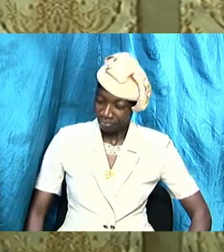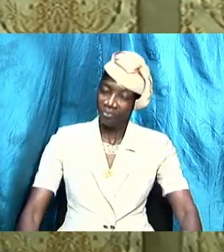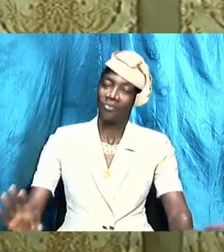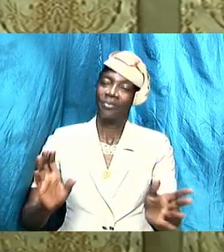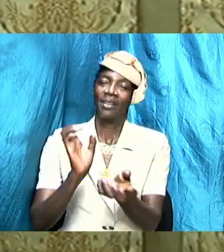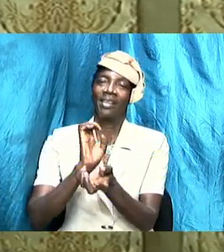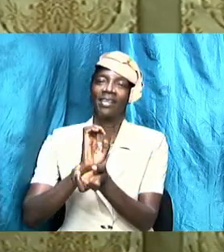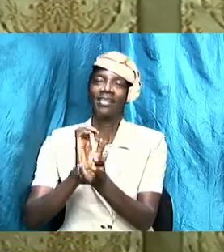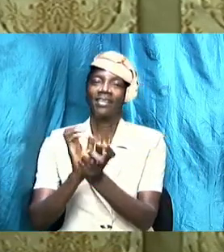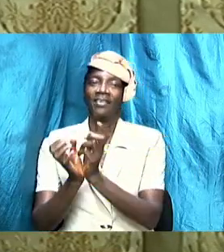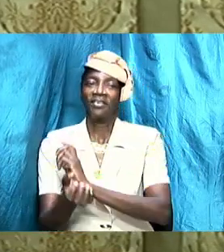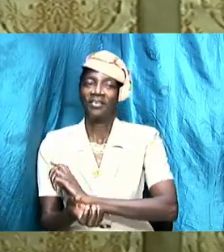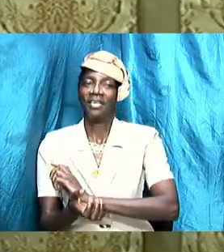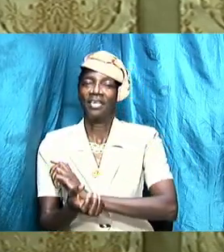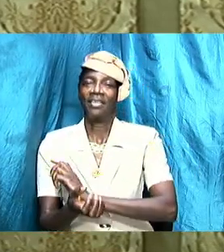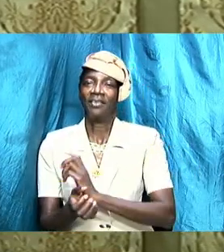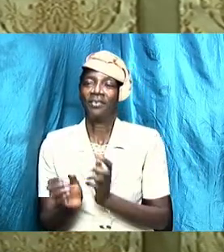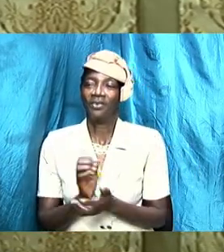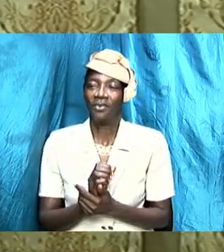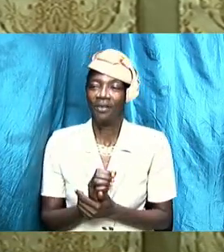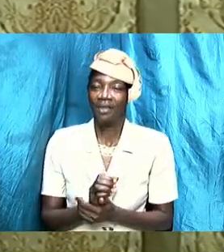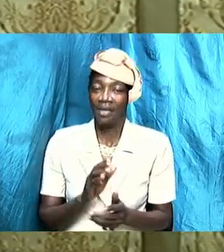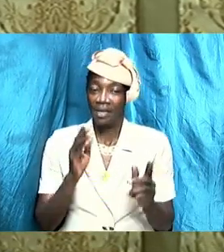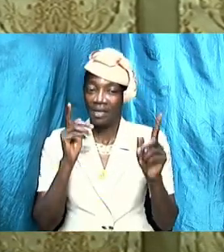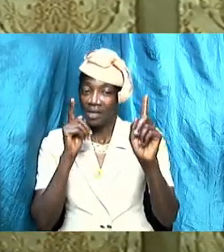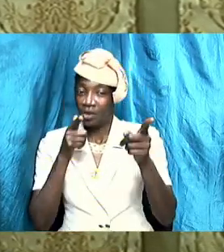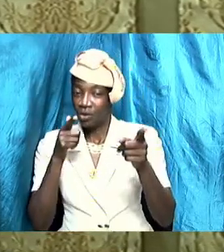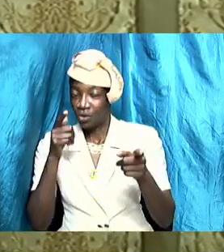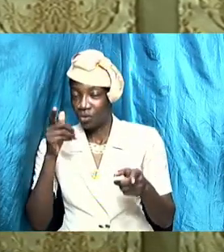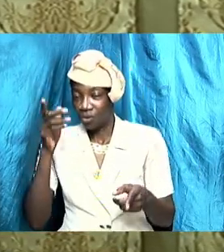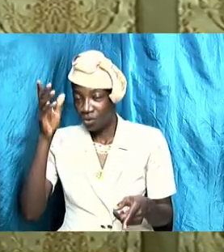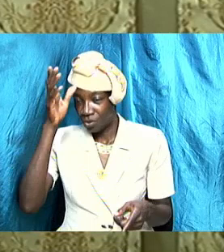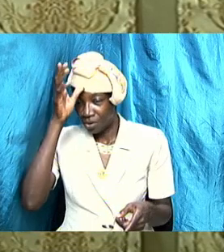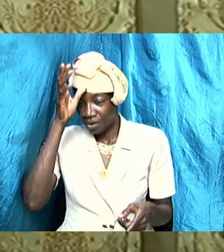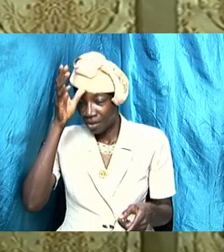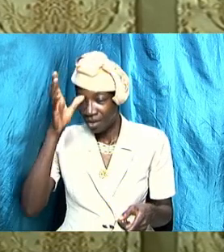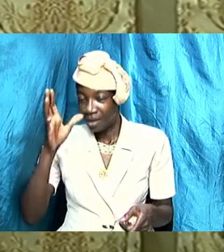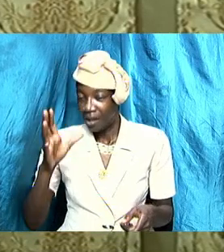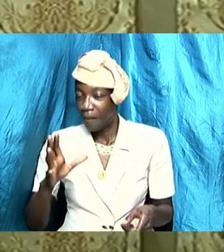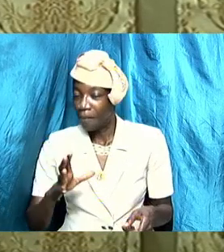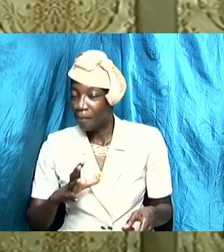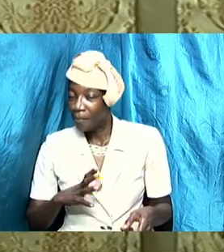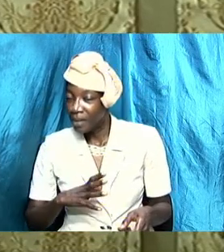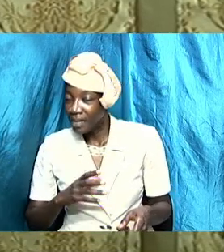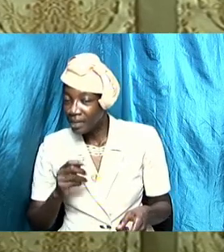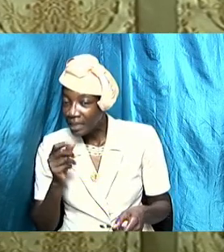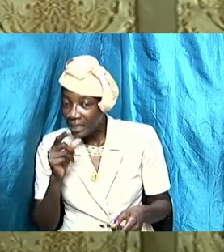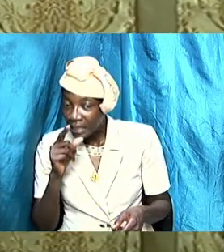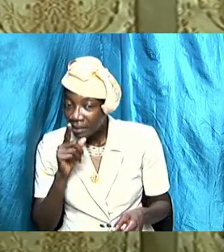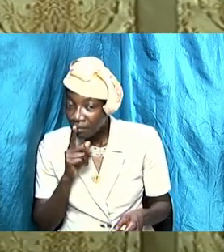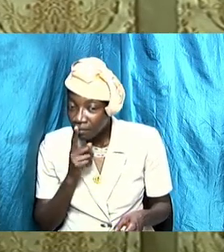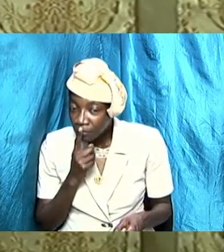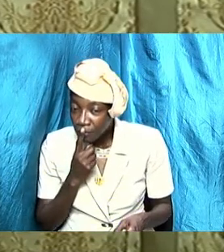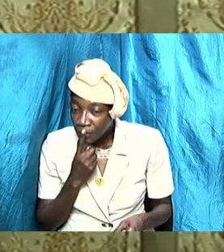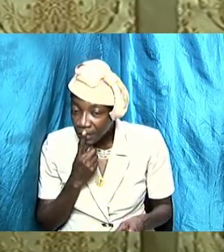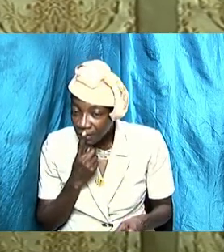secretly harbor divorce proceedings in their minds because of how their wives look